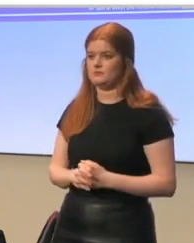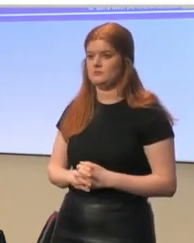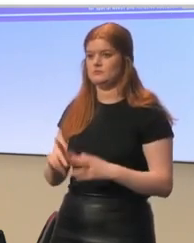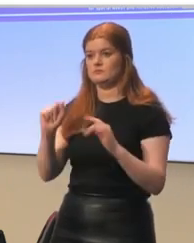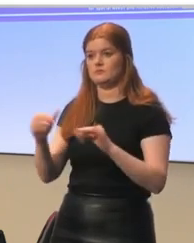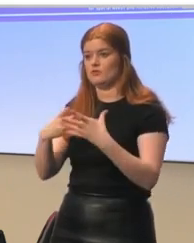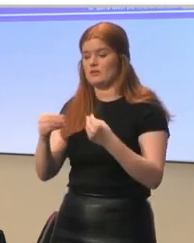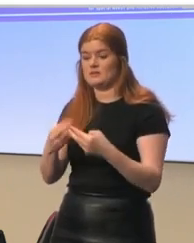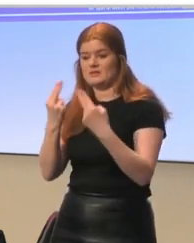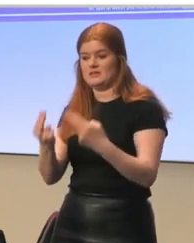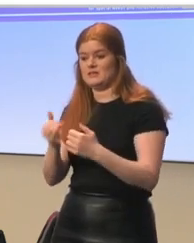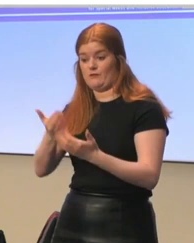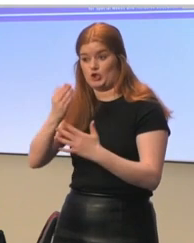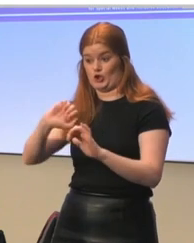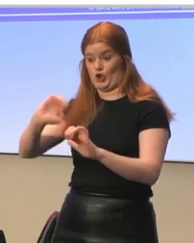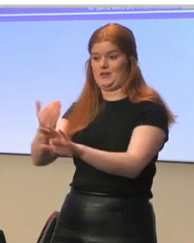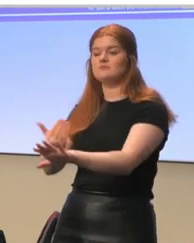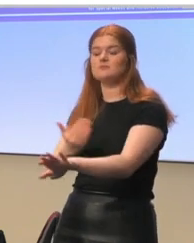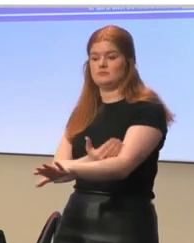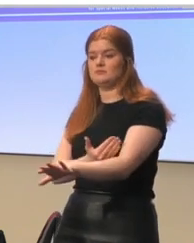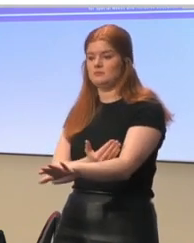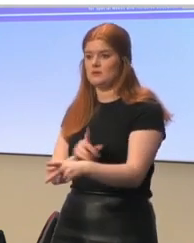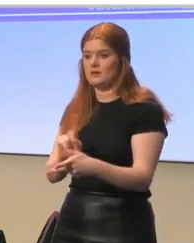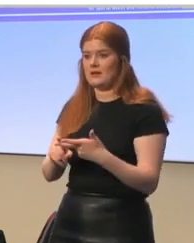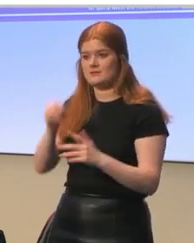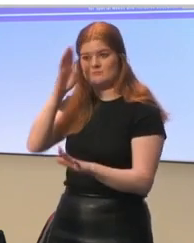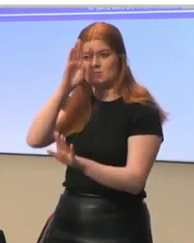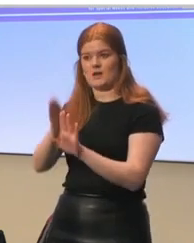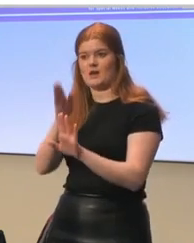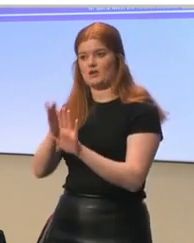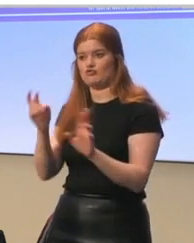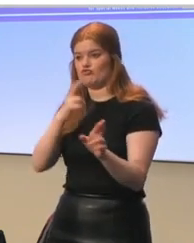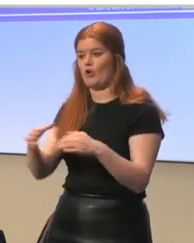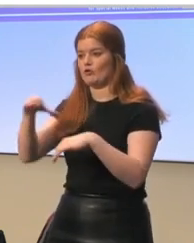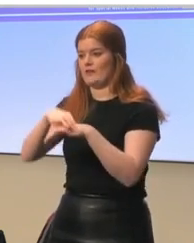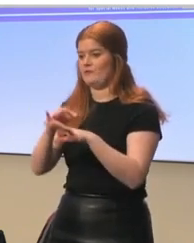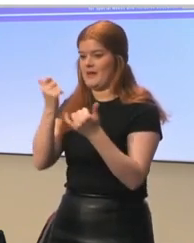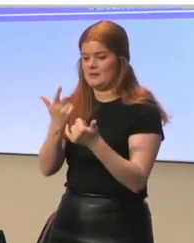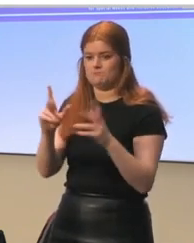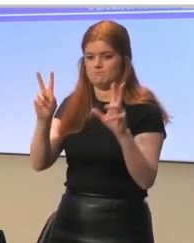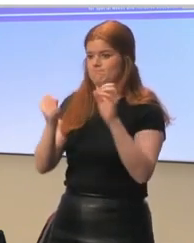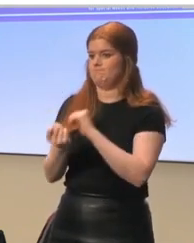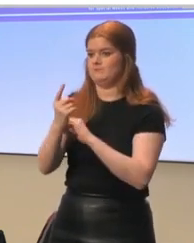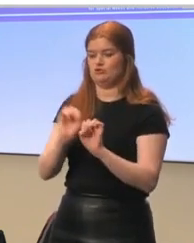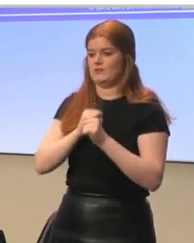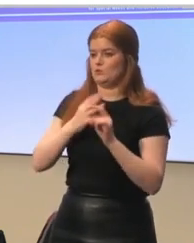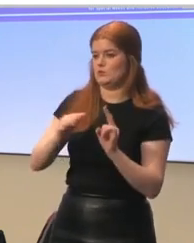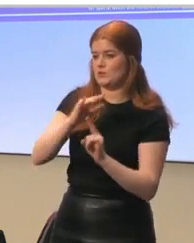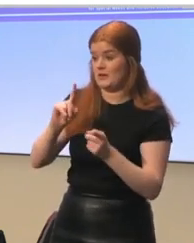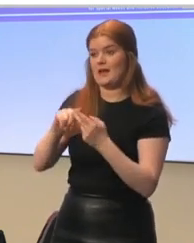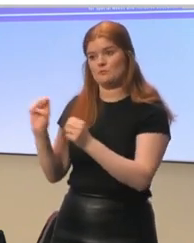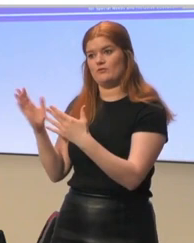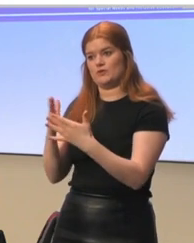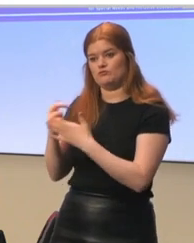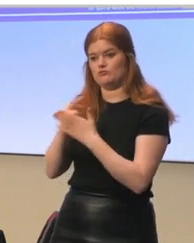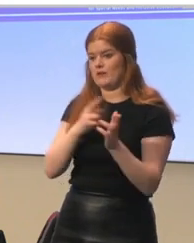Addressing needs of learners early, and psychological recovery from stressful situations, as well as provision of active